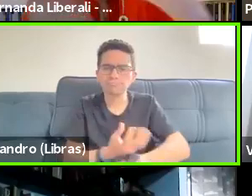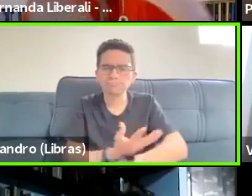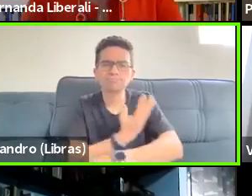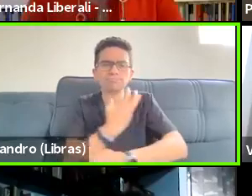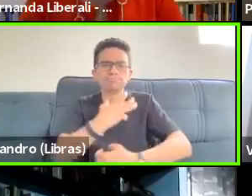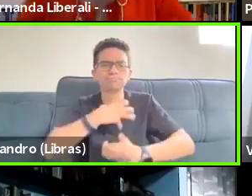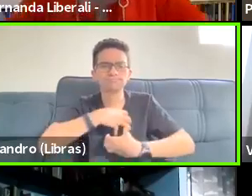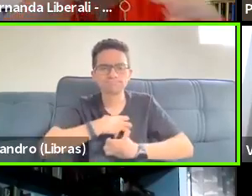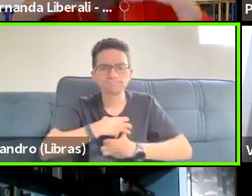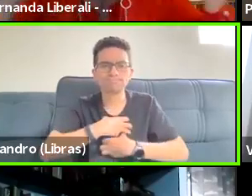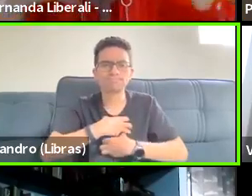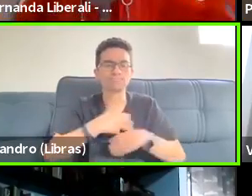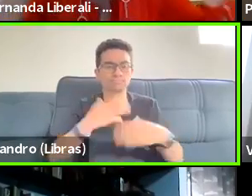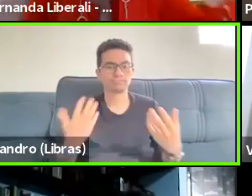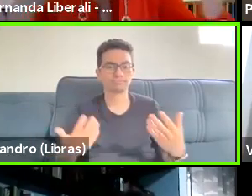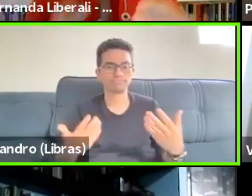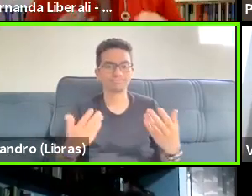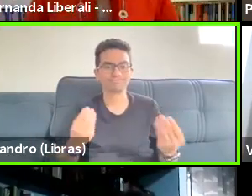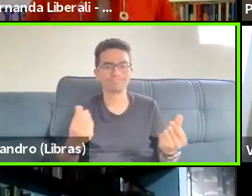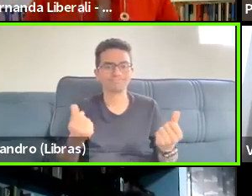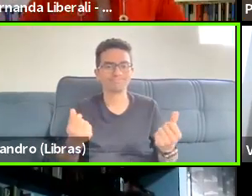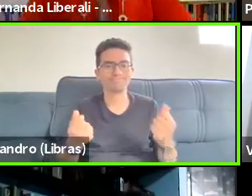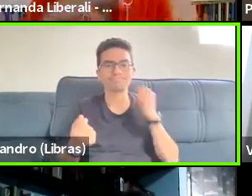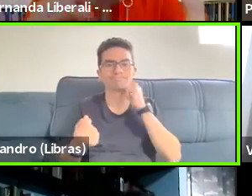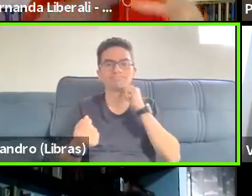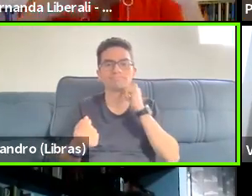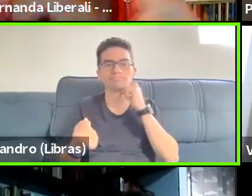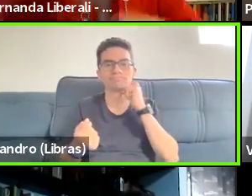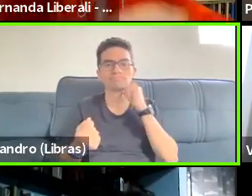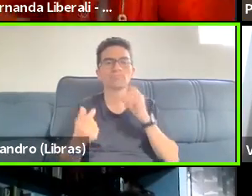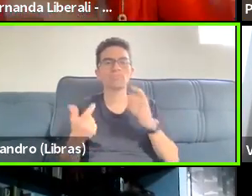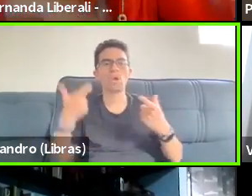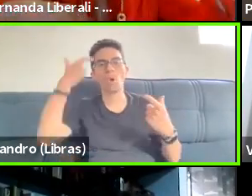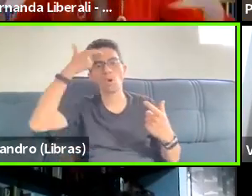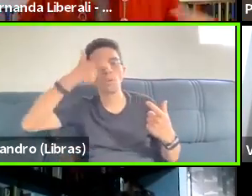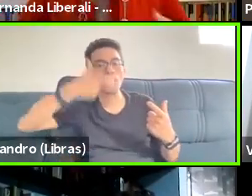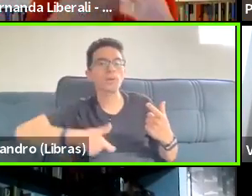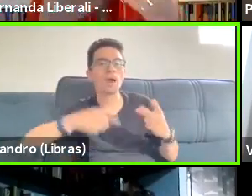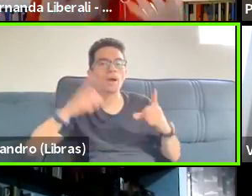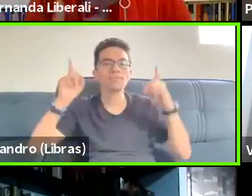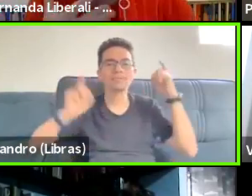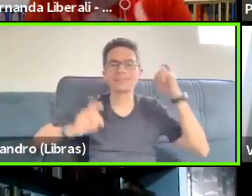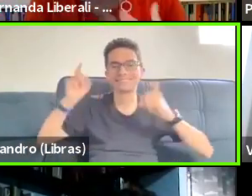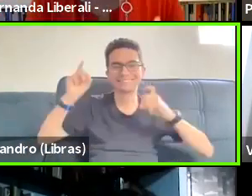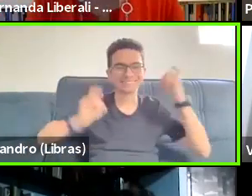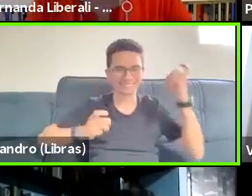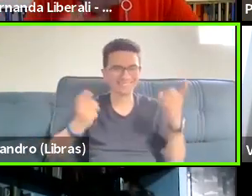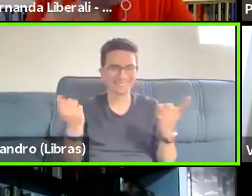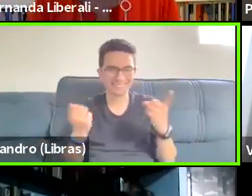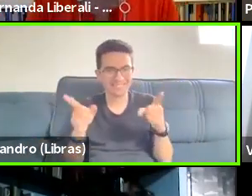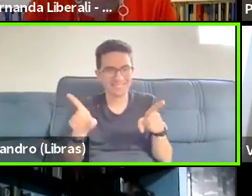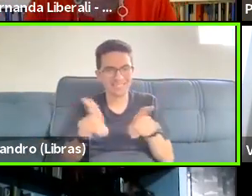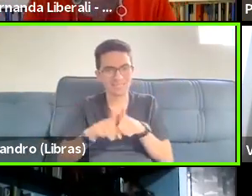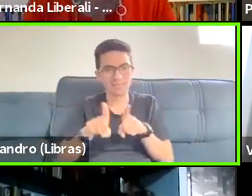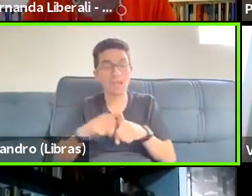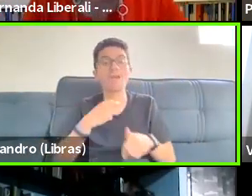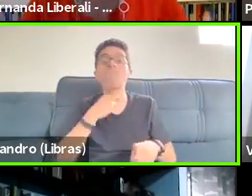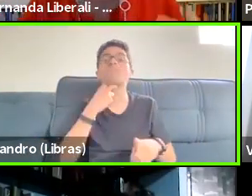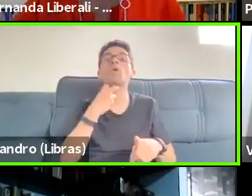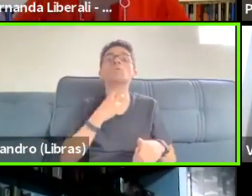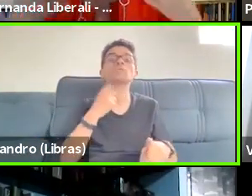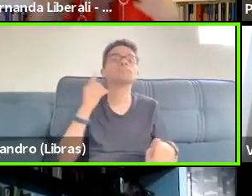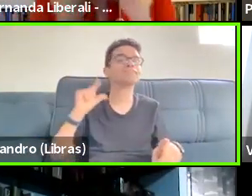of gestures and facial expressions and, and tone of voice. So all of these is mobilized